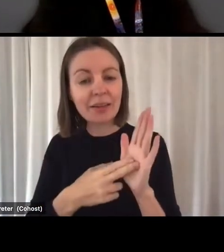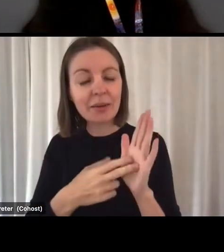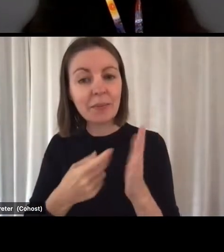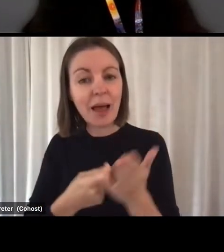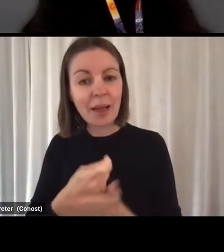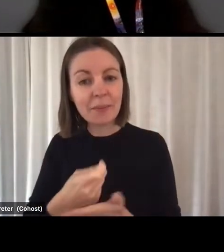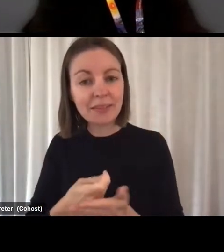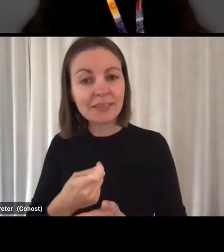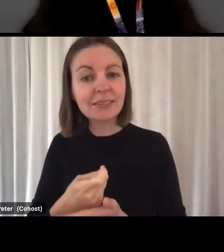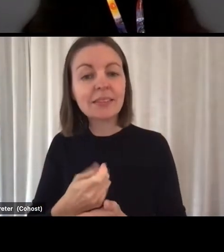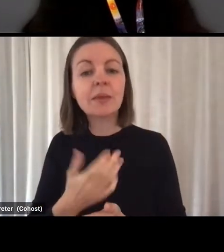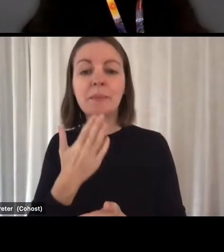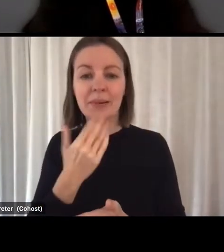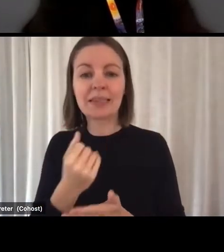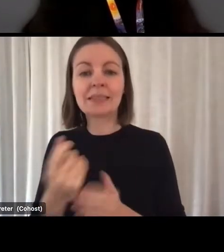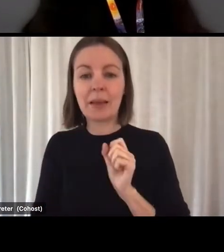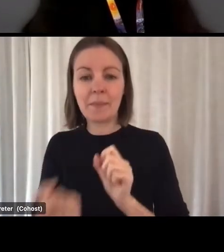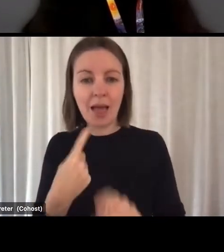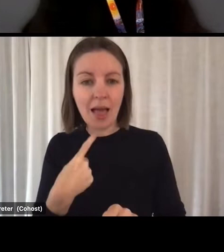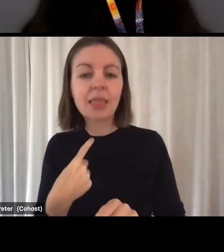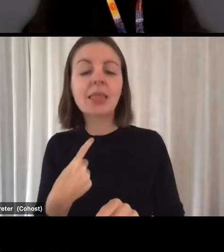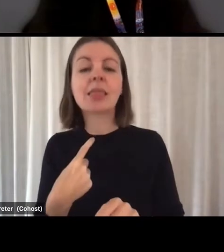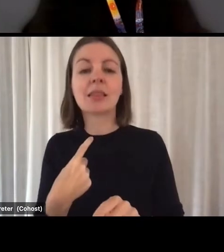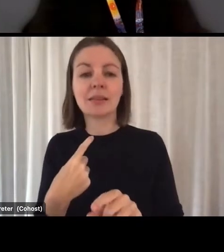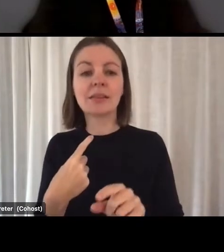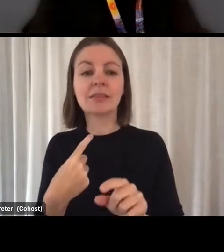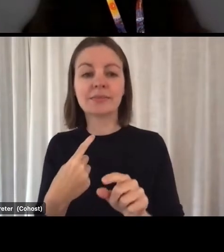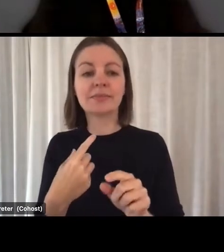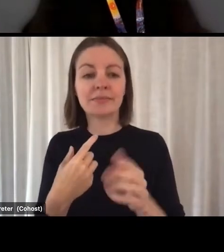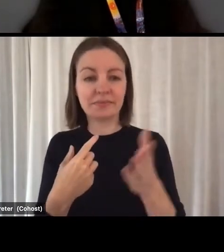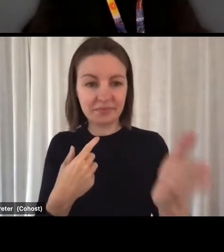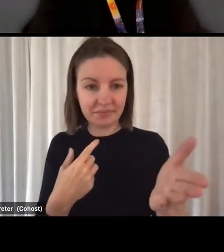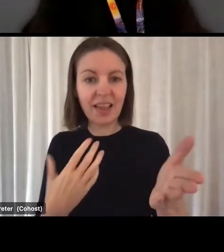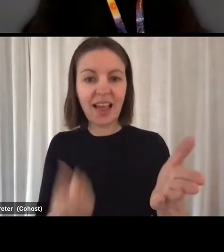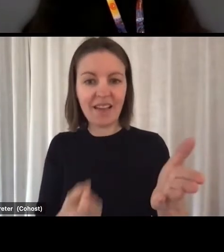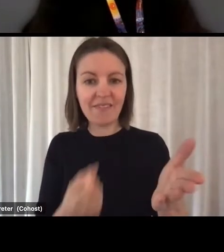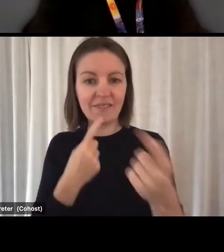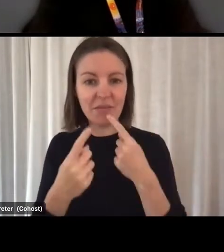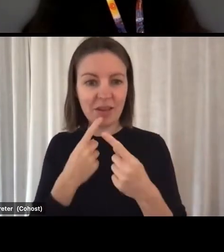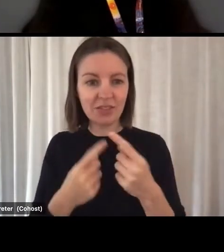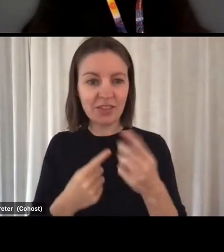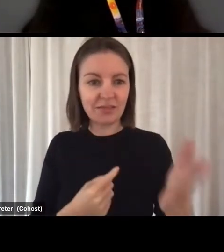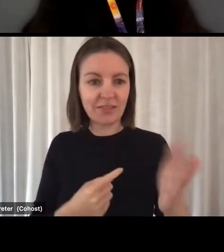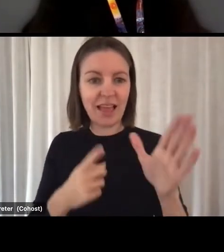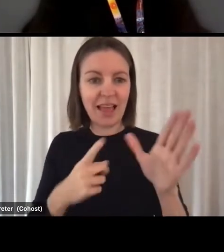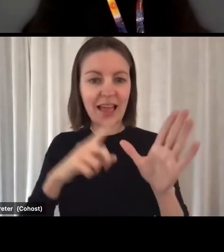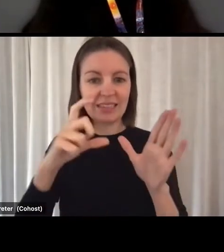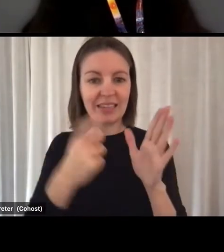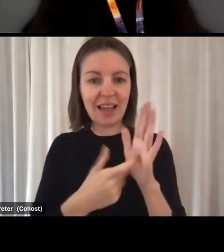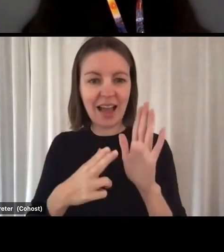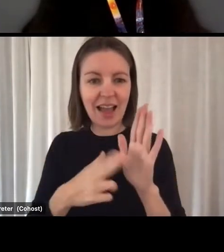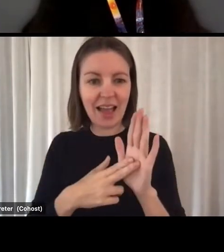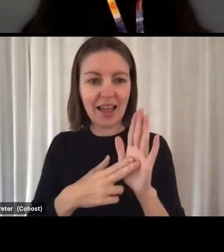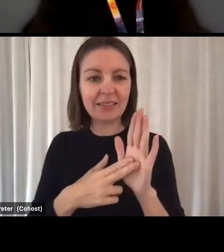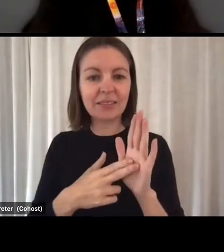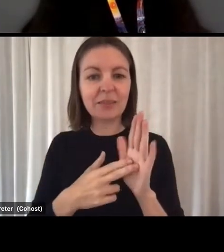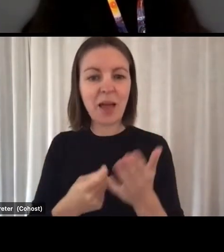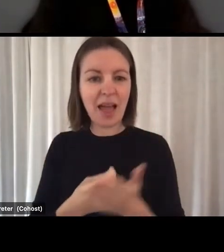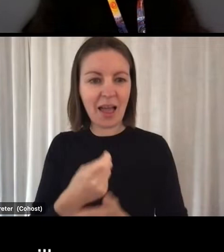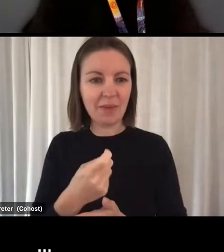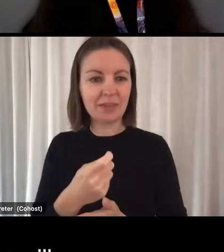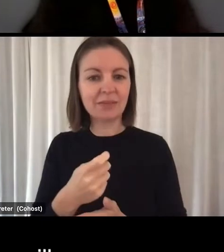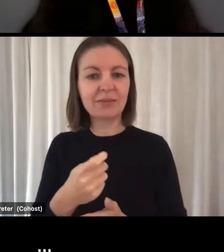email the Department on acrnpayment at health.gov.au. So that's on the slide.